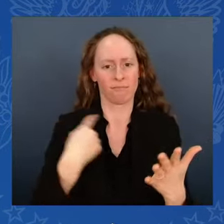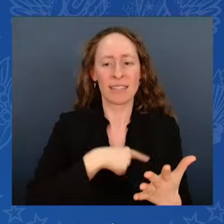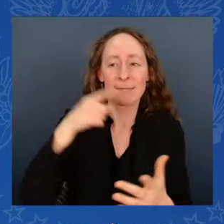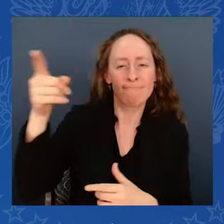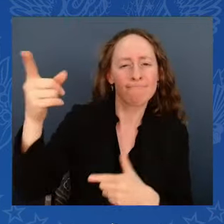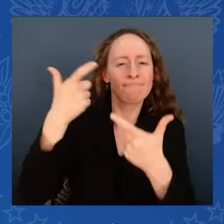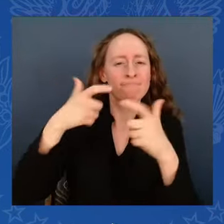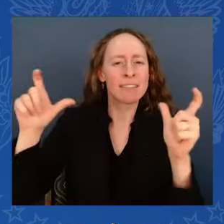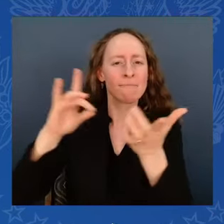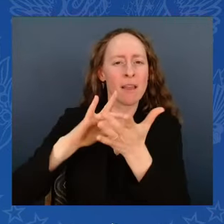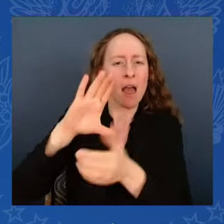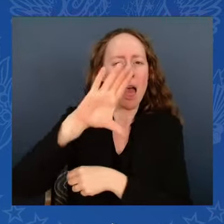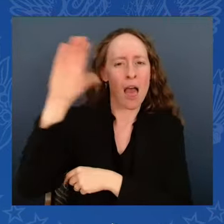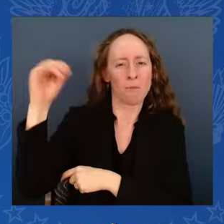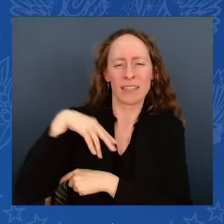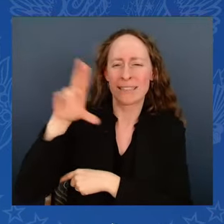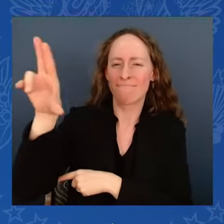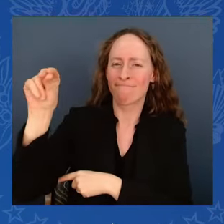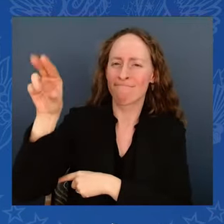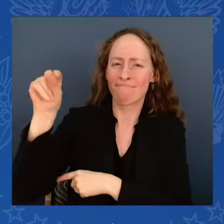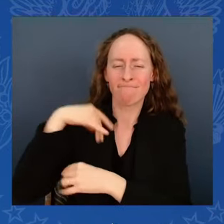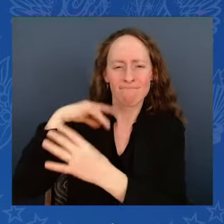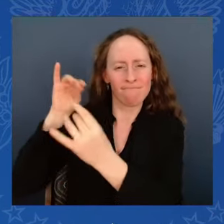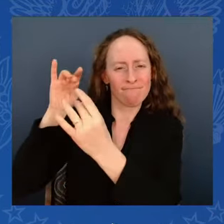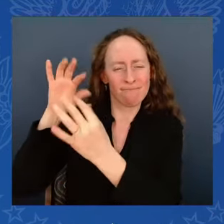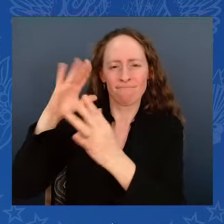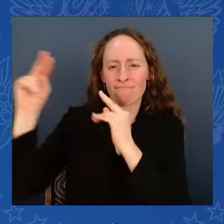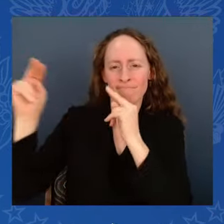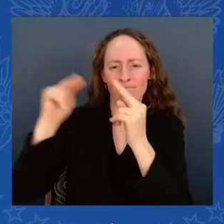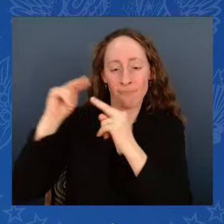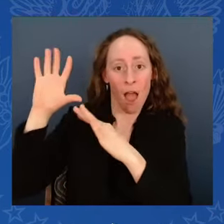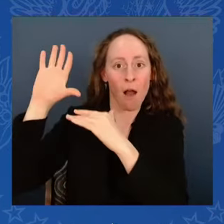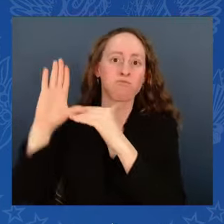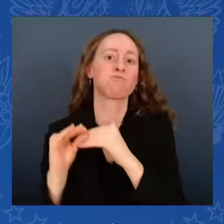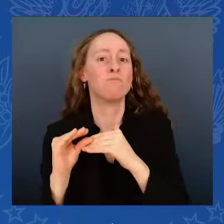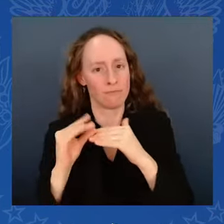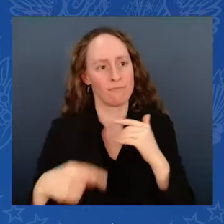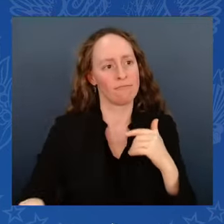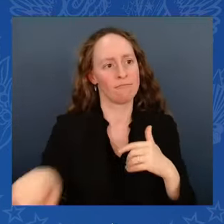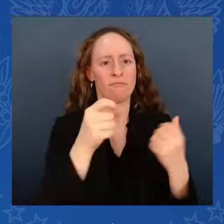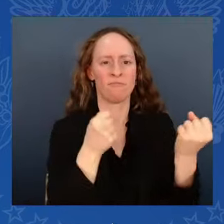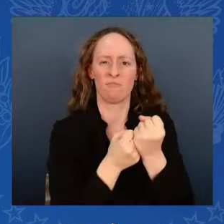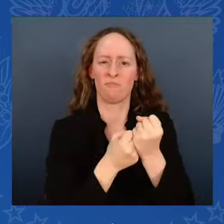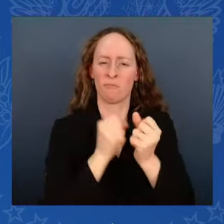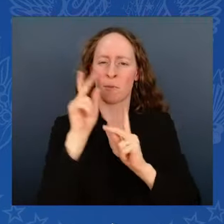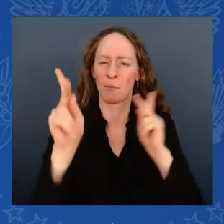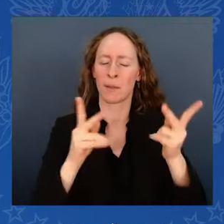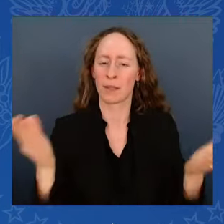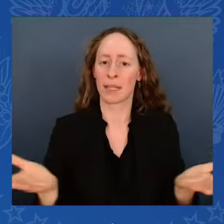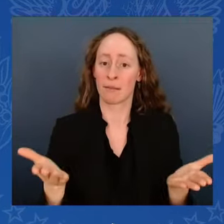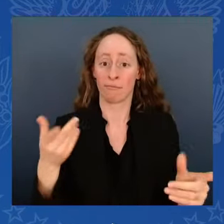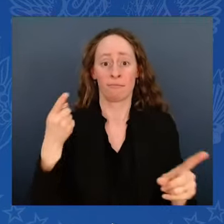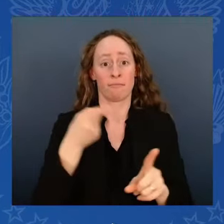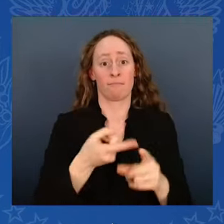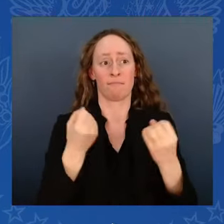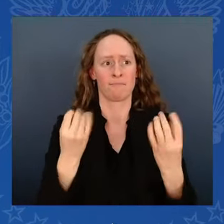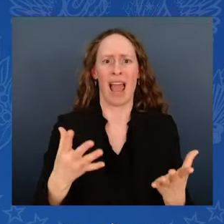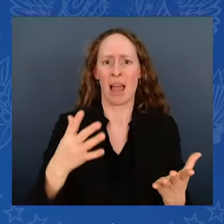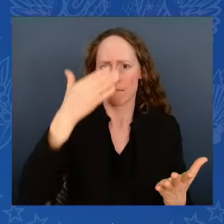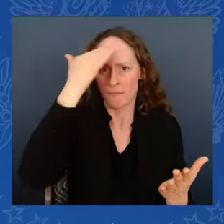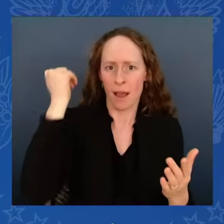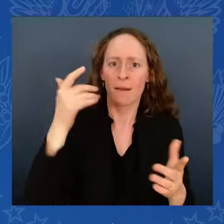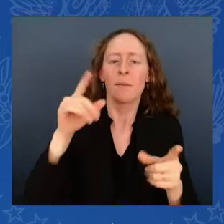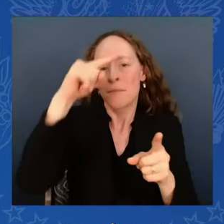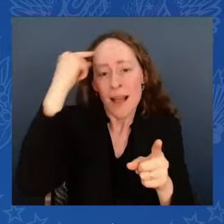For example, members of the Black community who need insulin now are only — because of their diabetes — now only have to pay $35 a